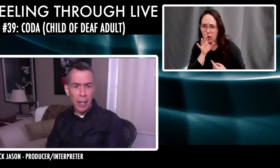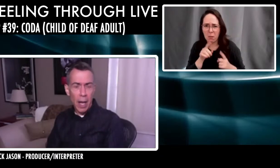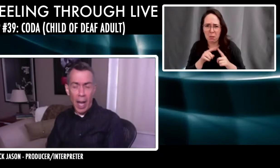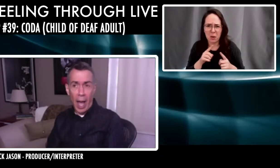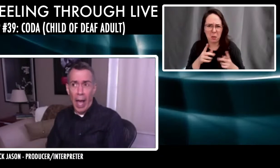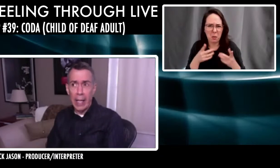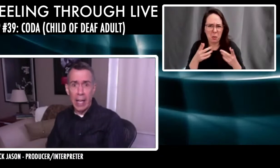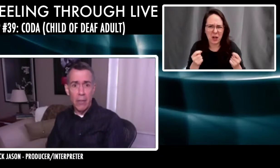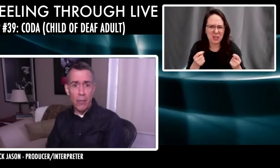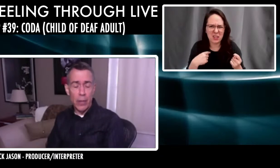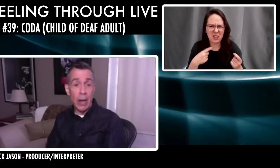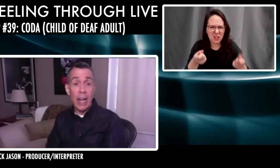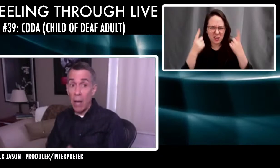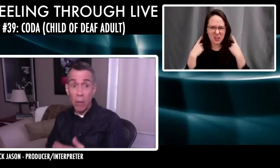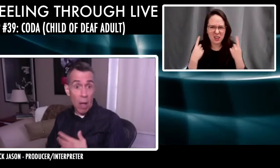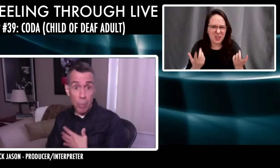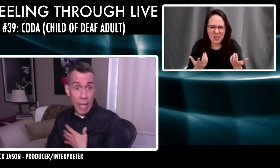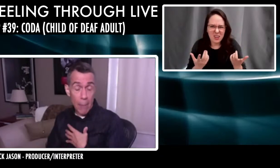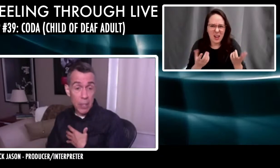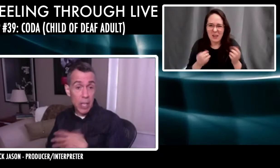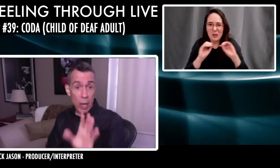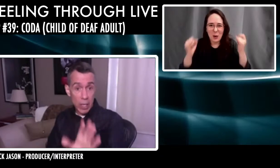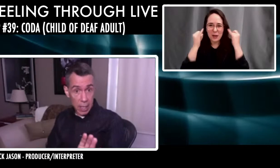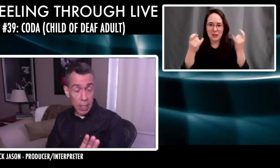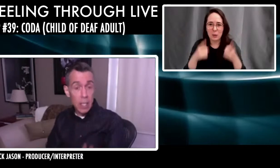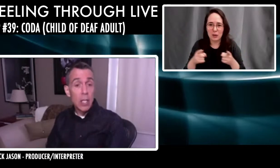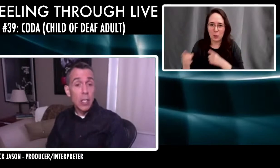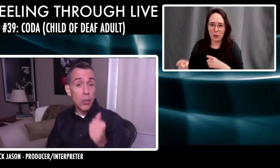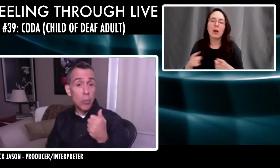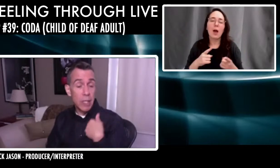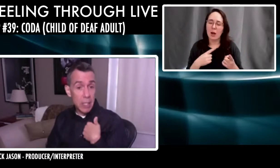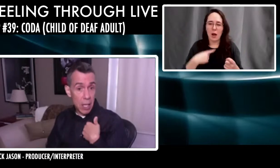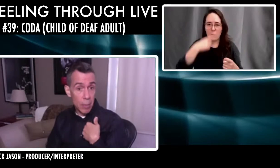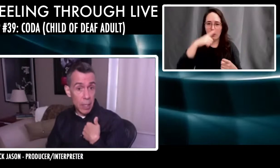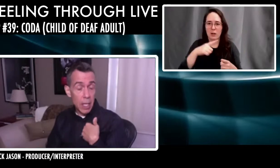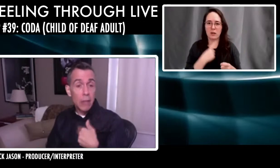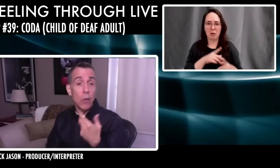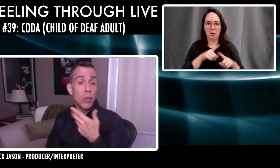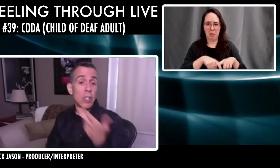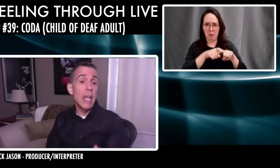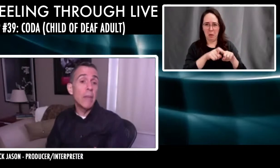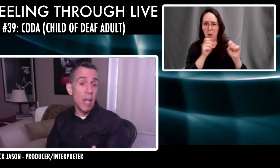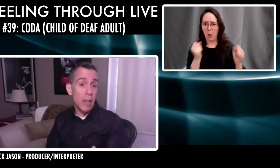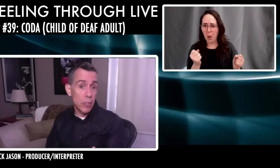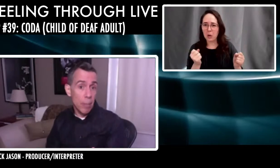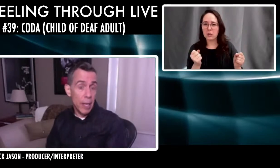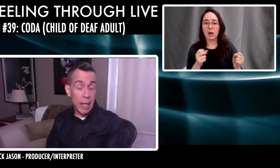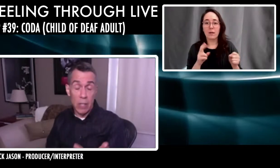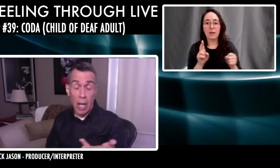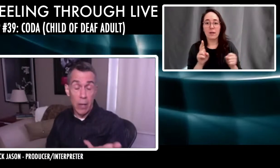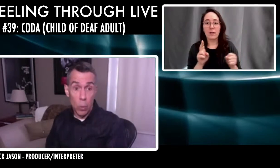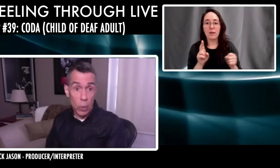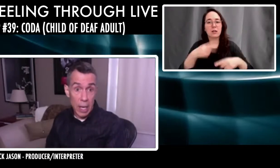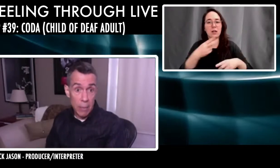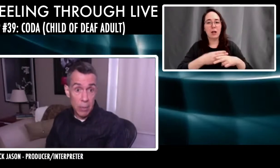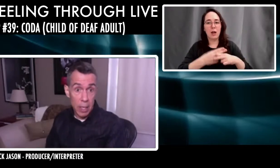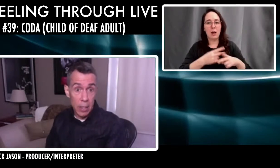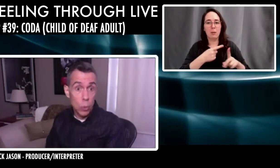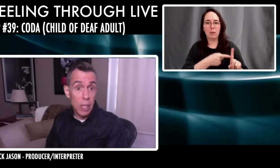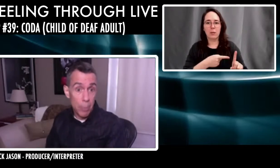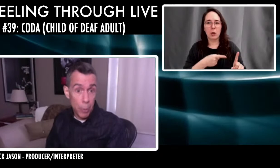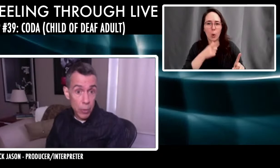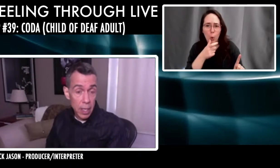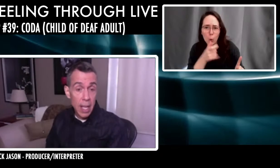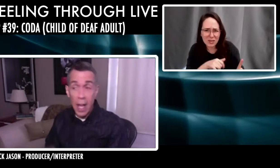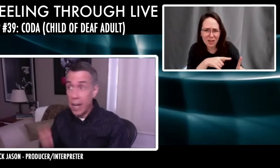on. I can't even figure out. And I'll, I'll be happy to say, wait a second. Can you please tell me they'll use a name sign for something? And it's like, I don't know what that name sign